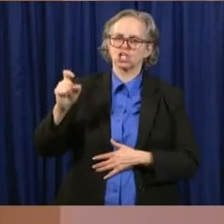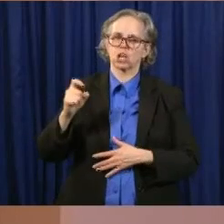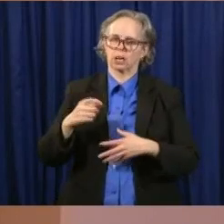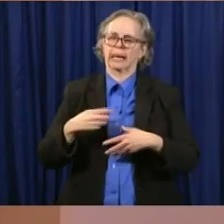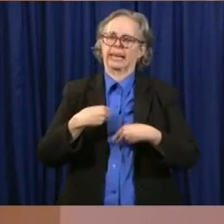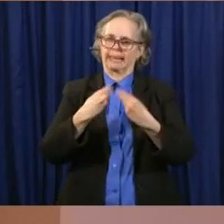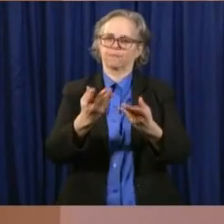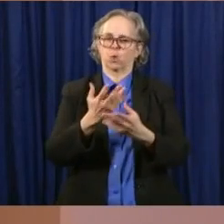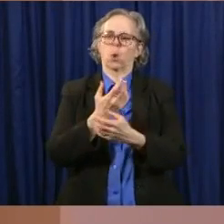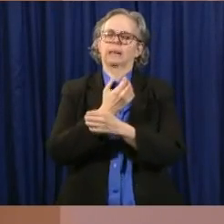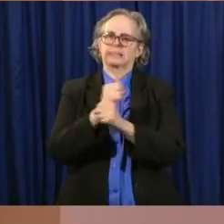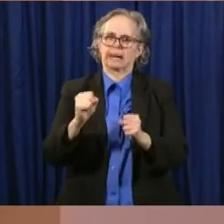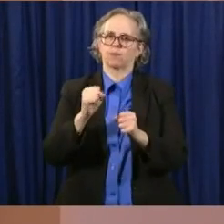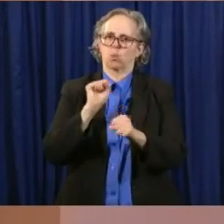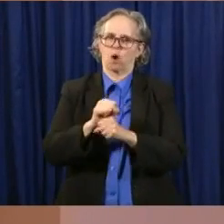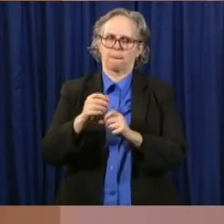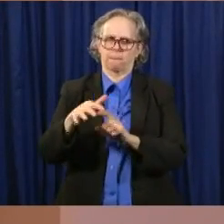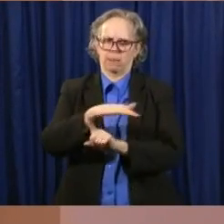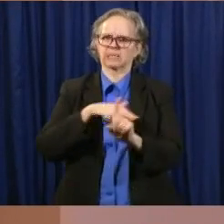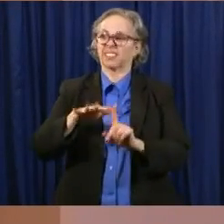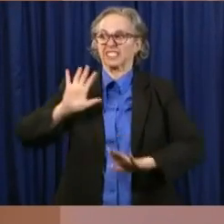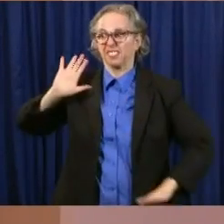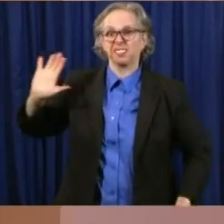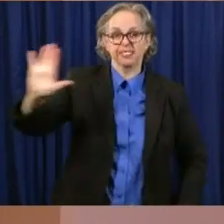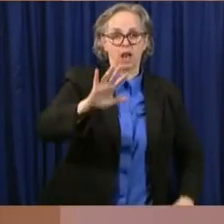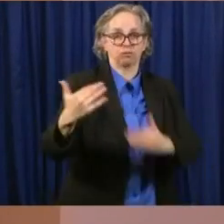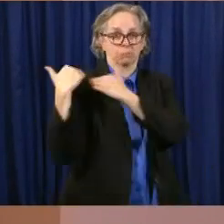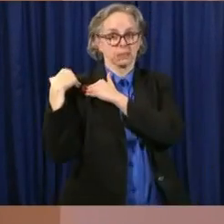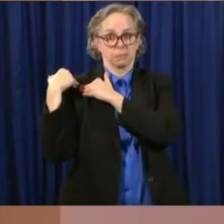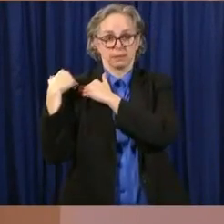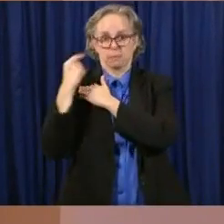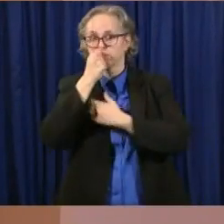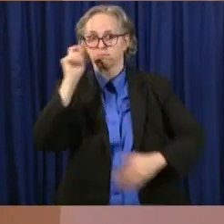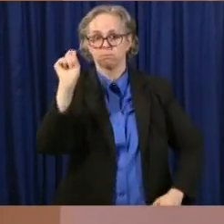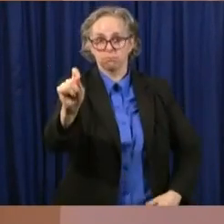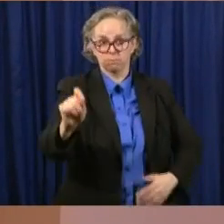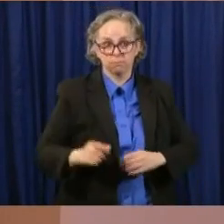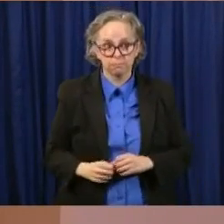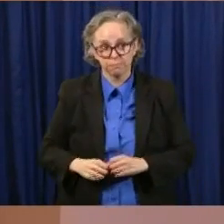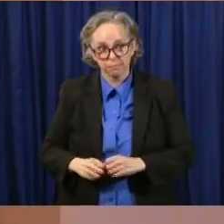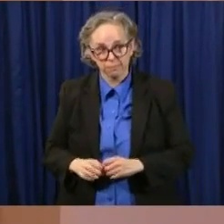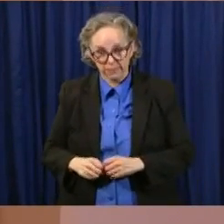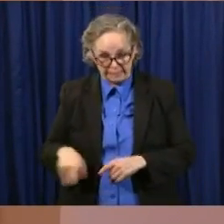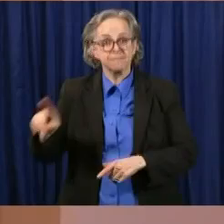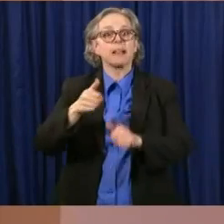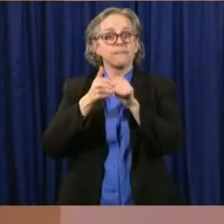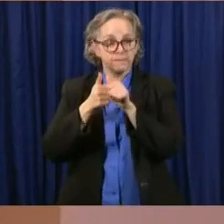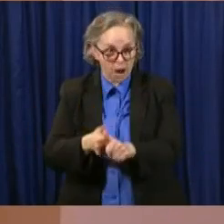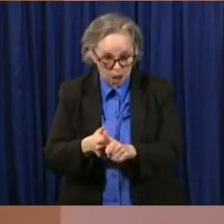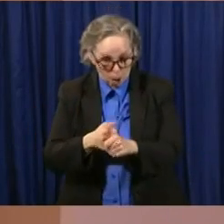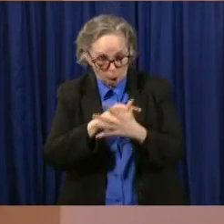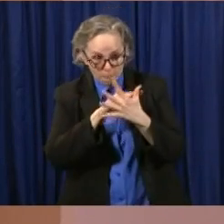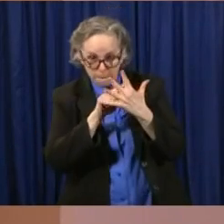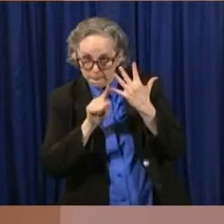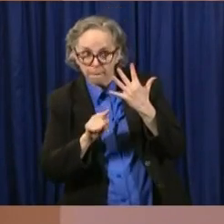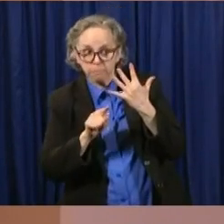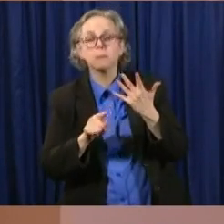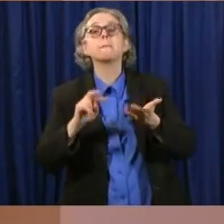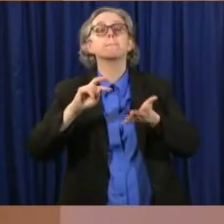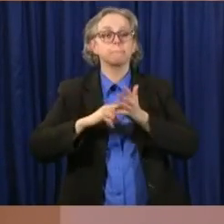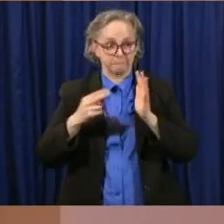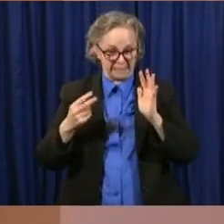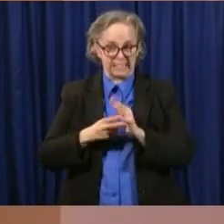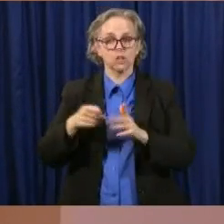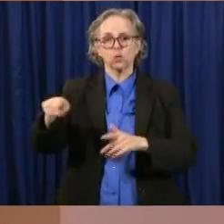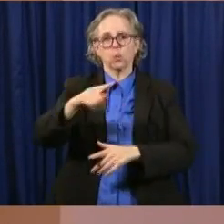they're there for. If the employer is following them, they should, they should, feel it is a safe place to work. Although every